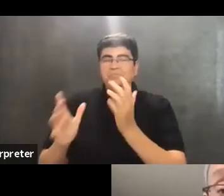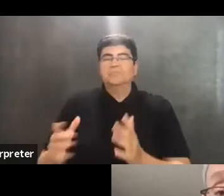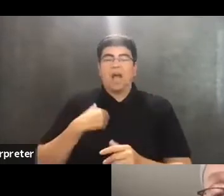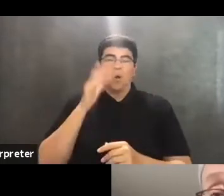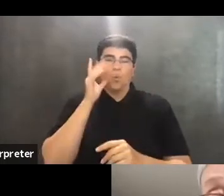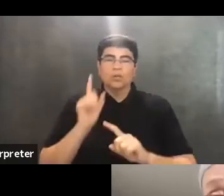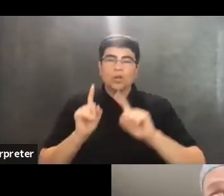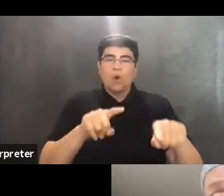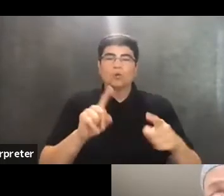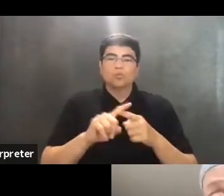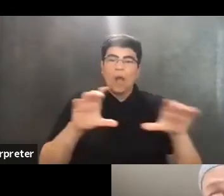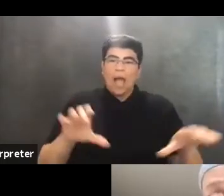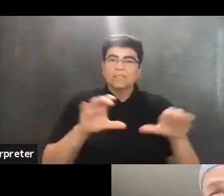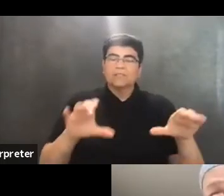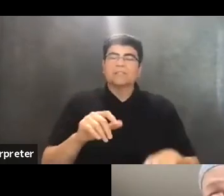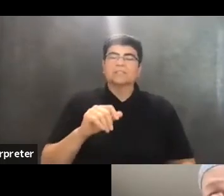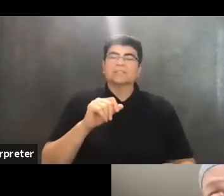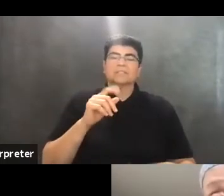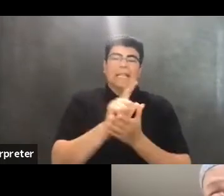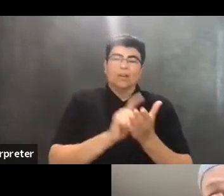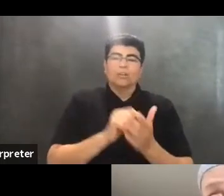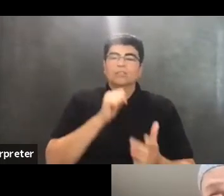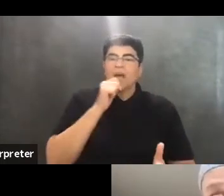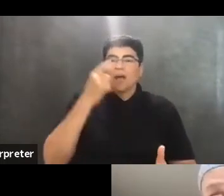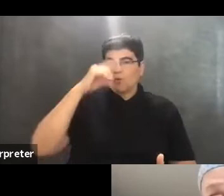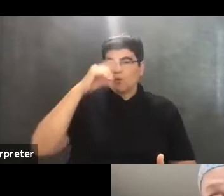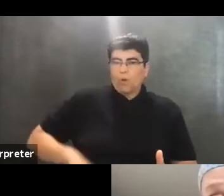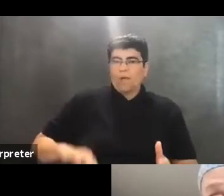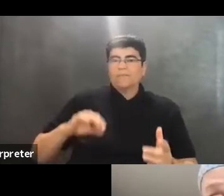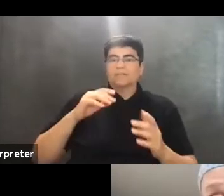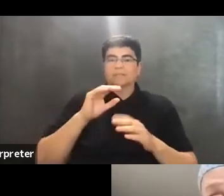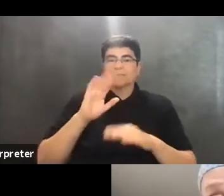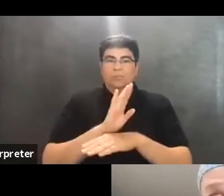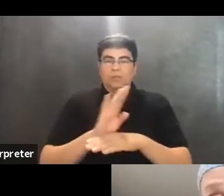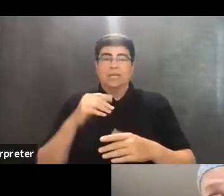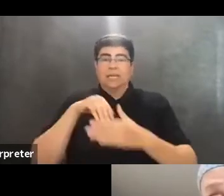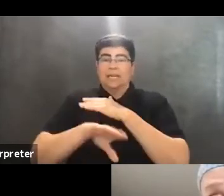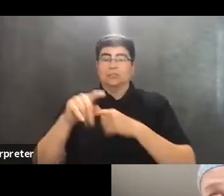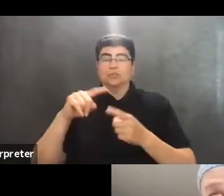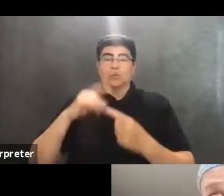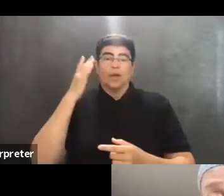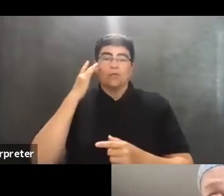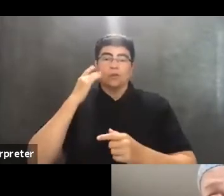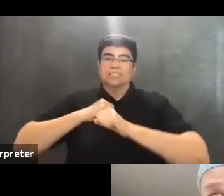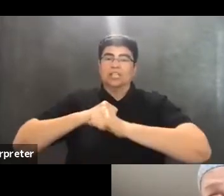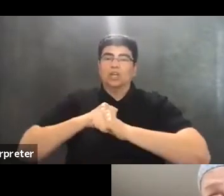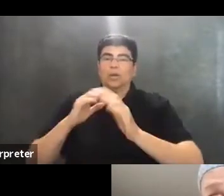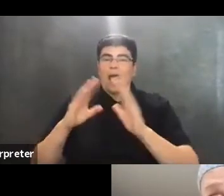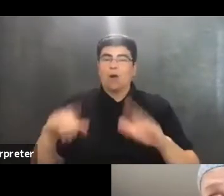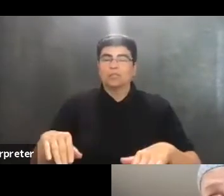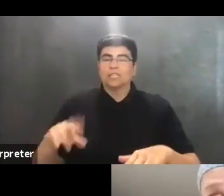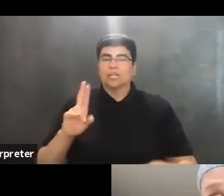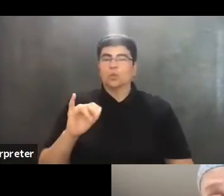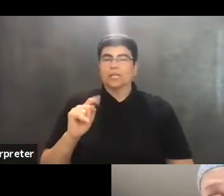non-for-profit firm into California's security housing units to